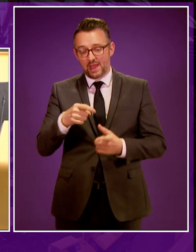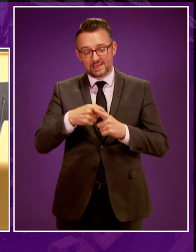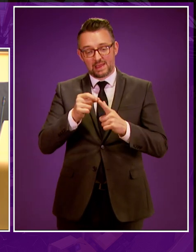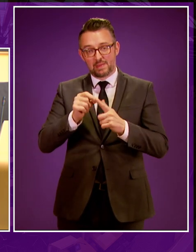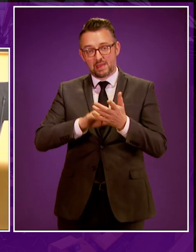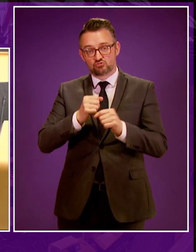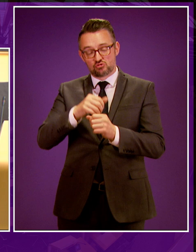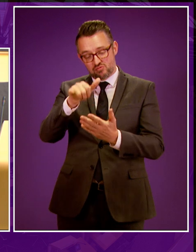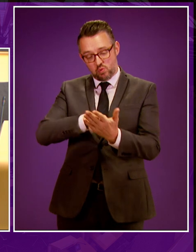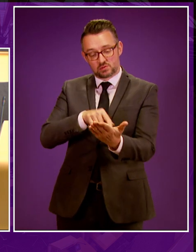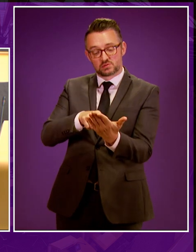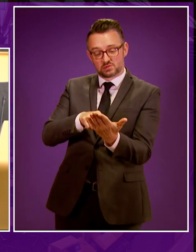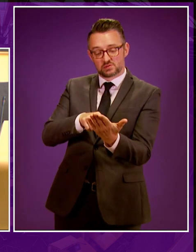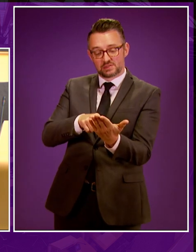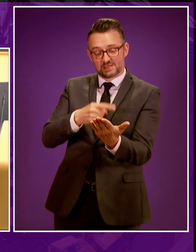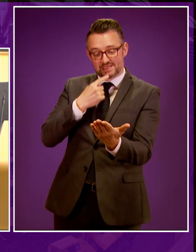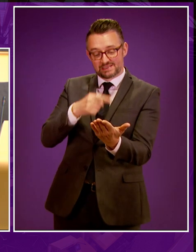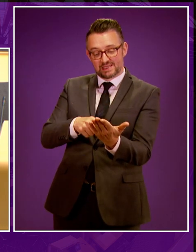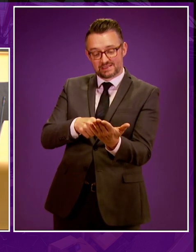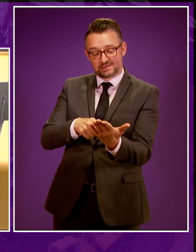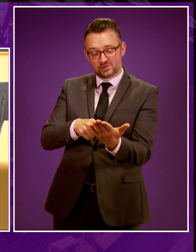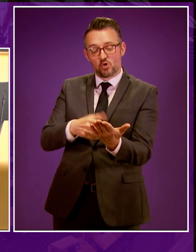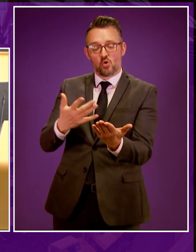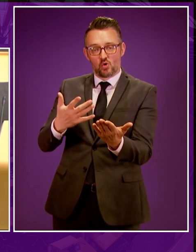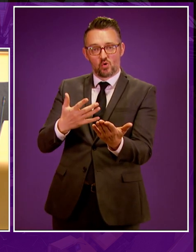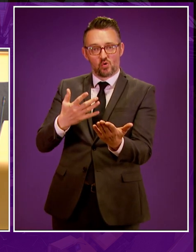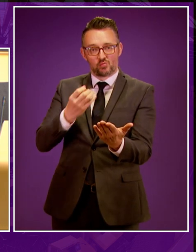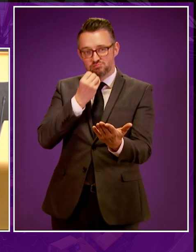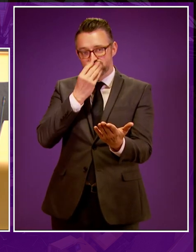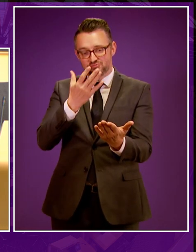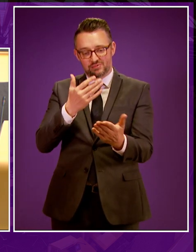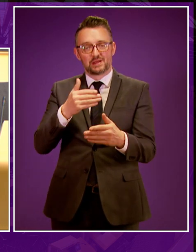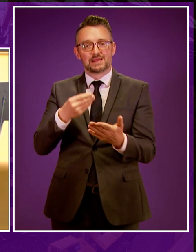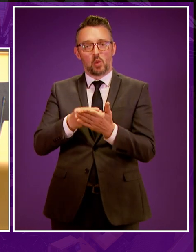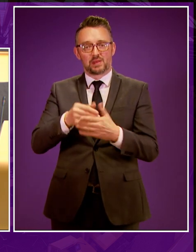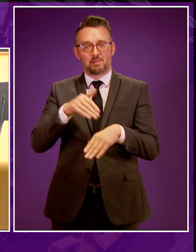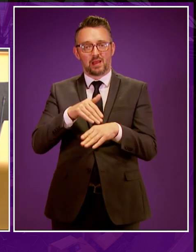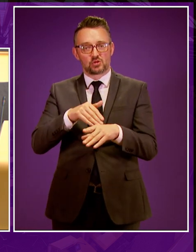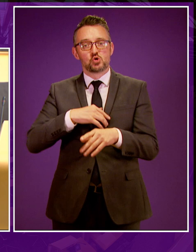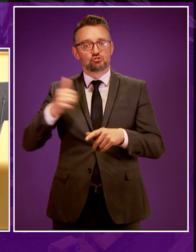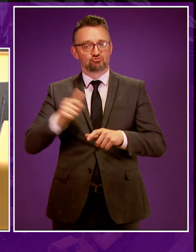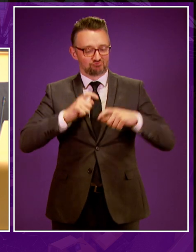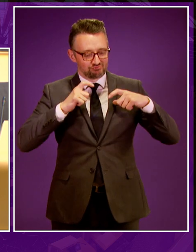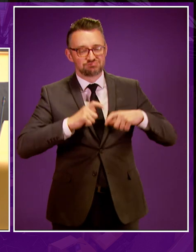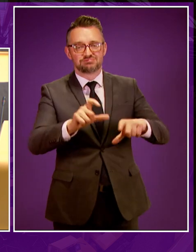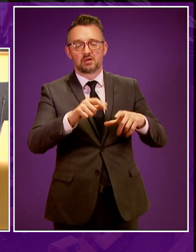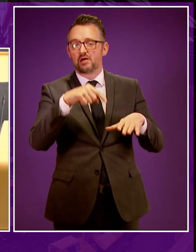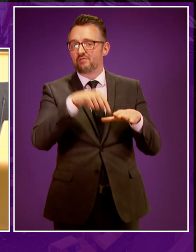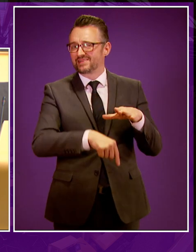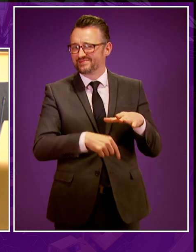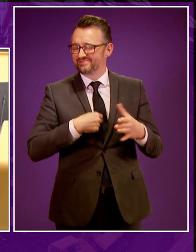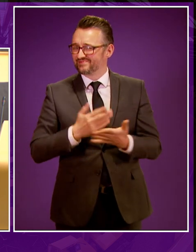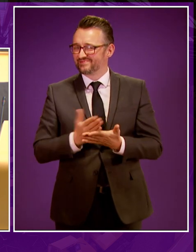KPMG report, this represents such a significant economic impact that we should proceed with fracking.